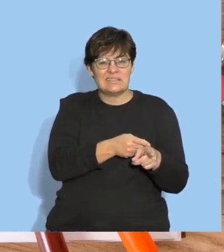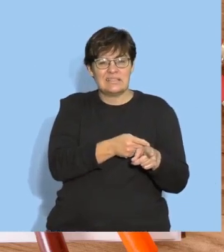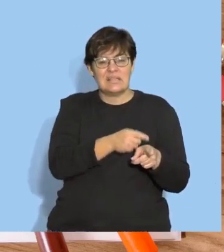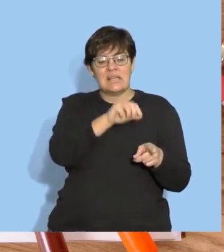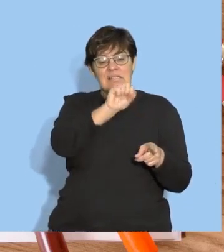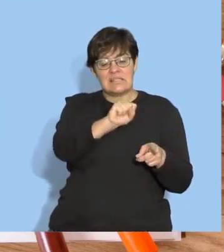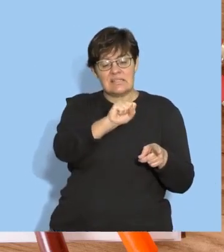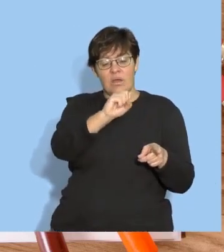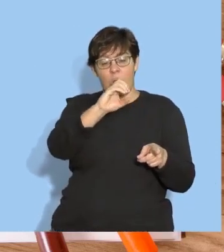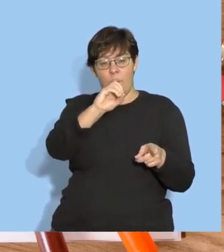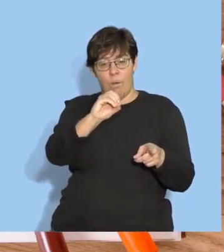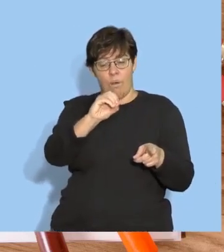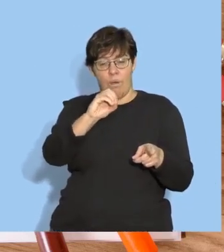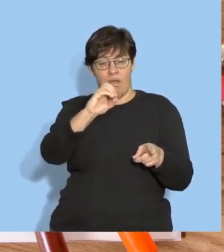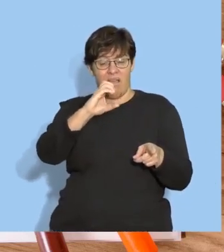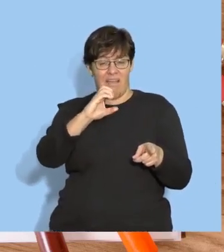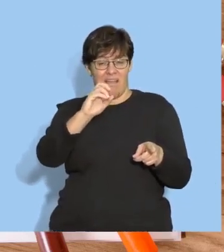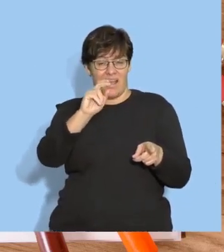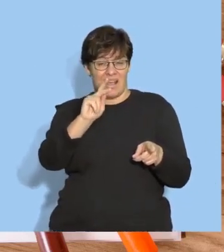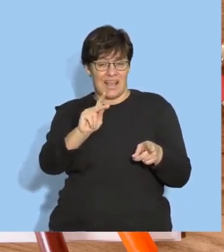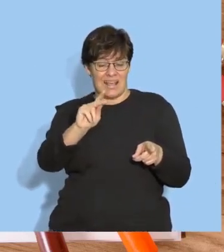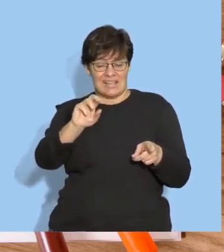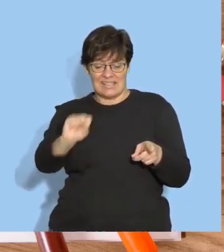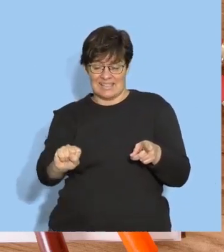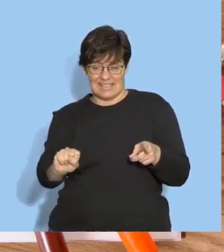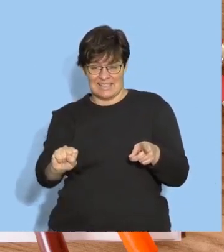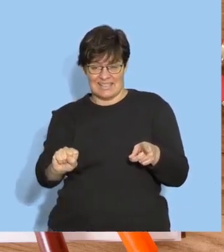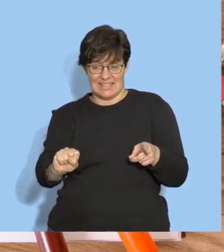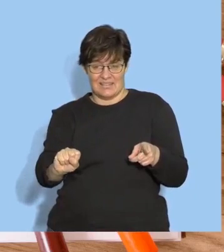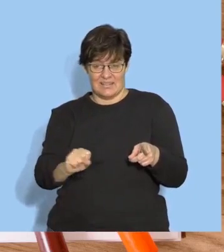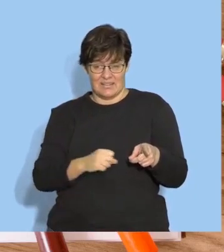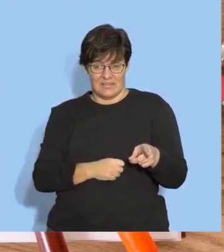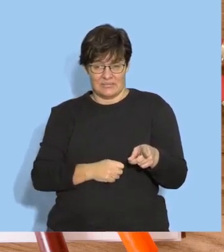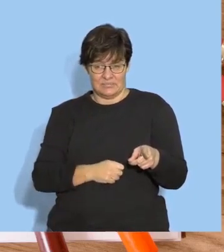say it again. Sss, a, k, sss.